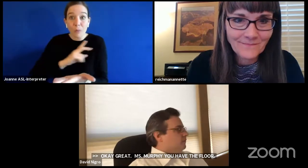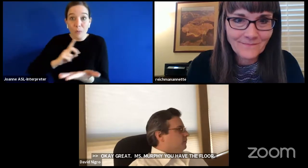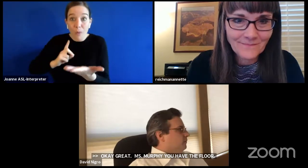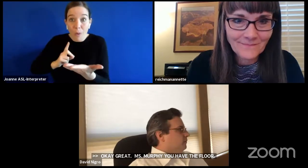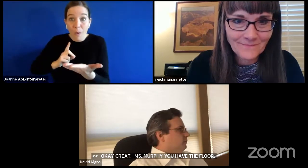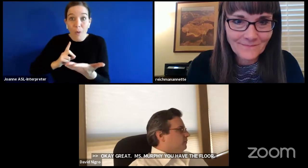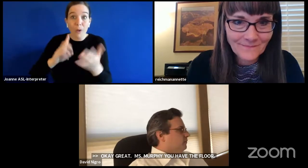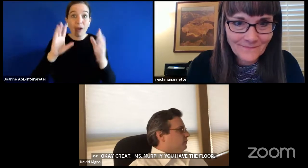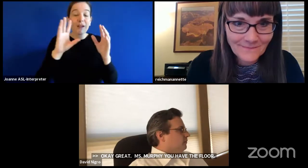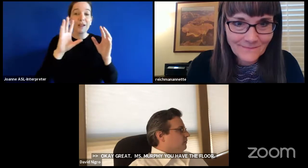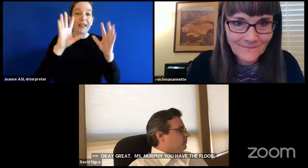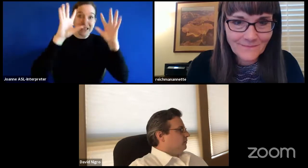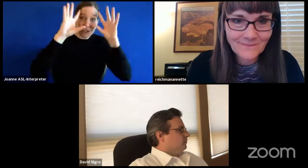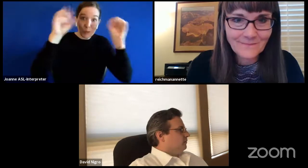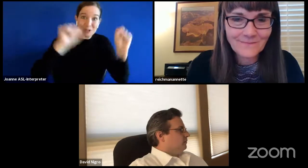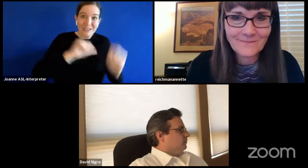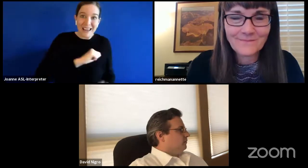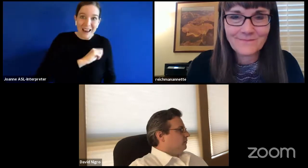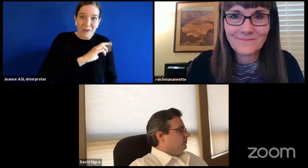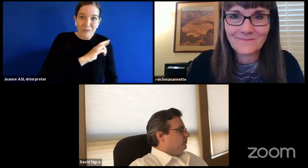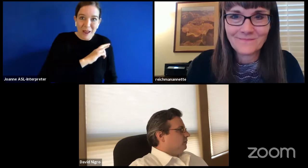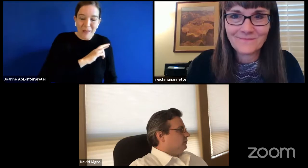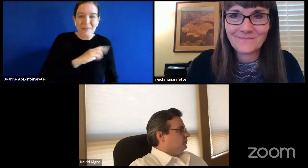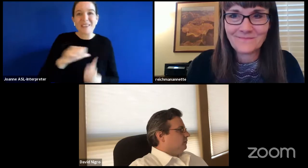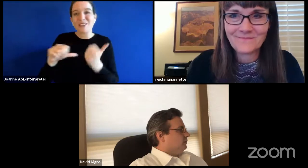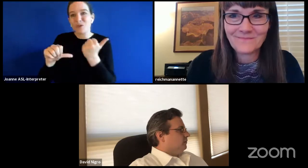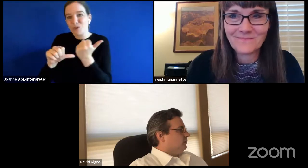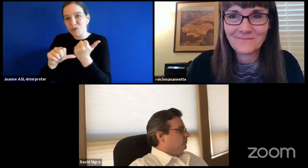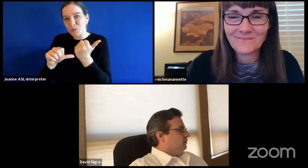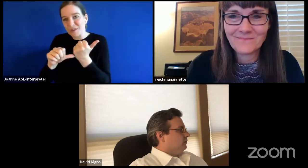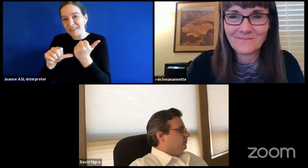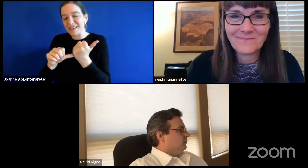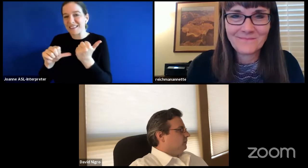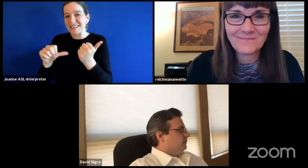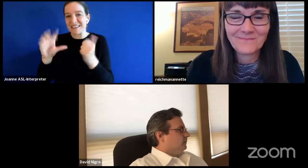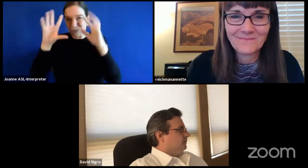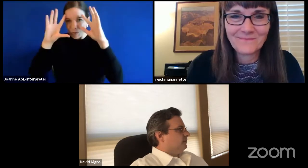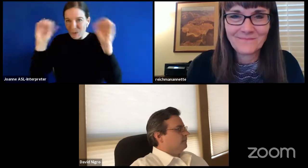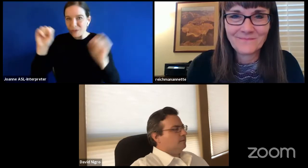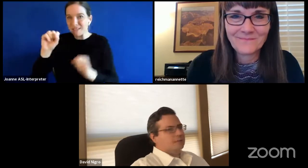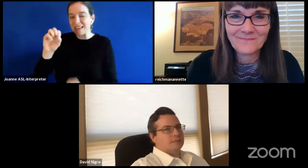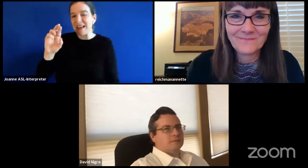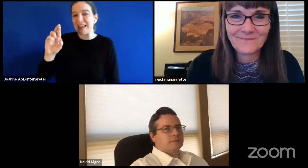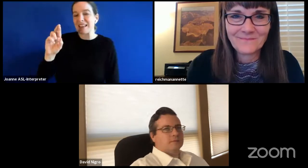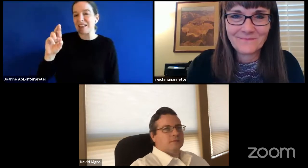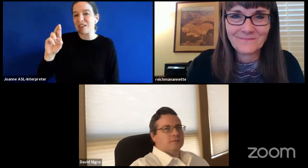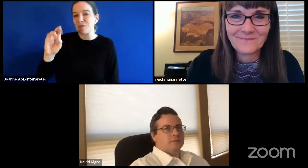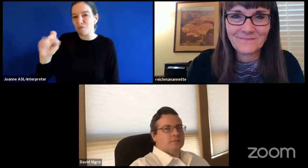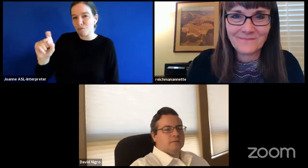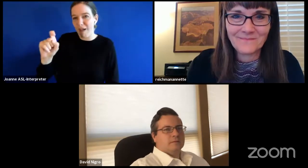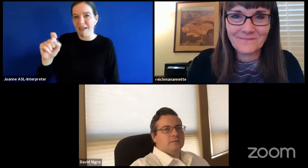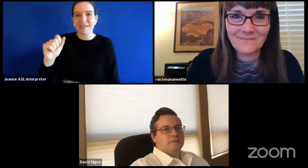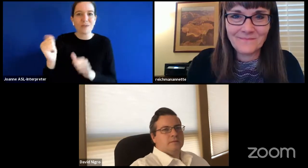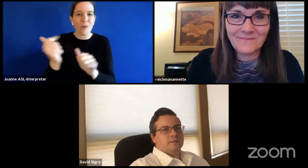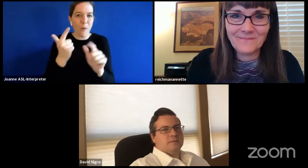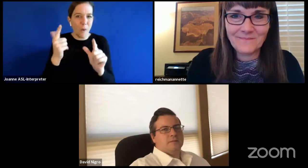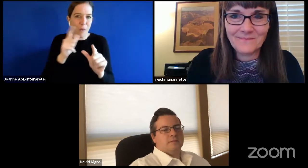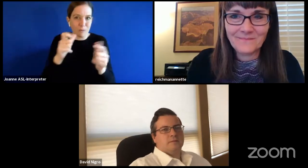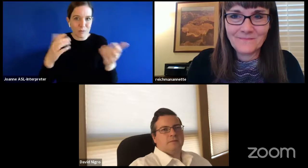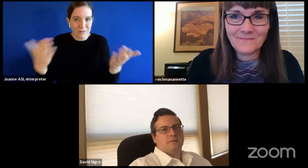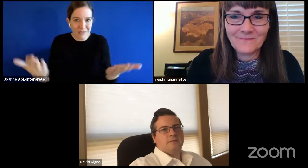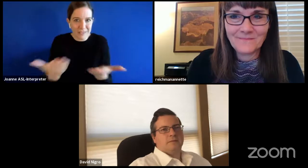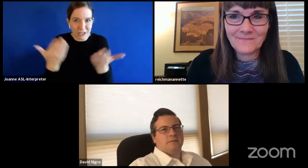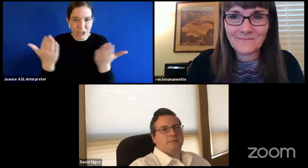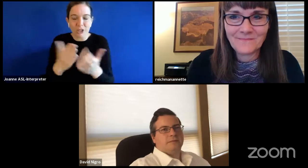super and uh superintendent reichman assistant superintendent rex and everybody in attendance you have before you